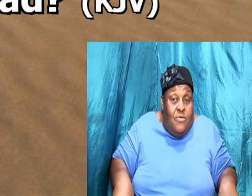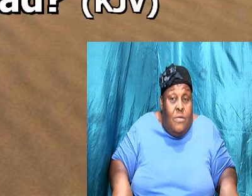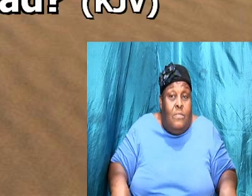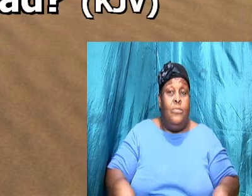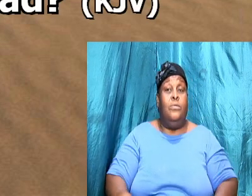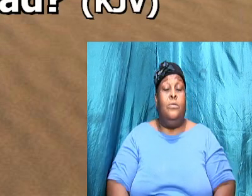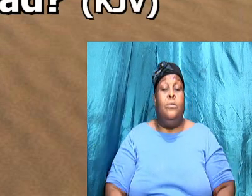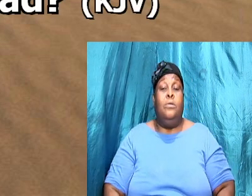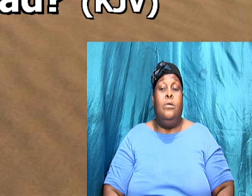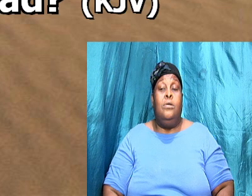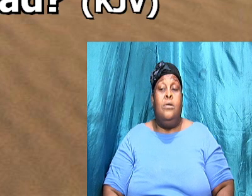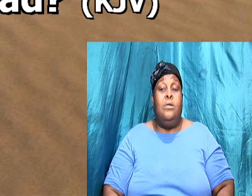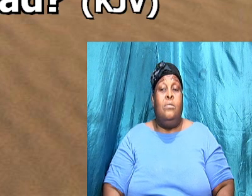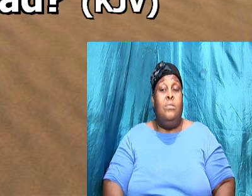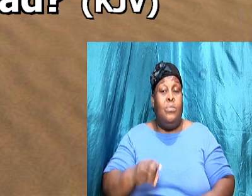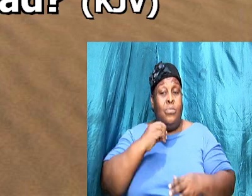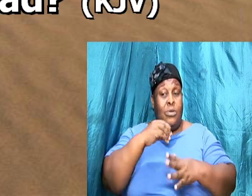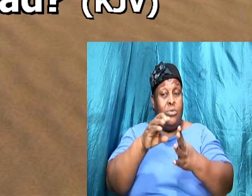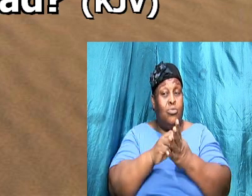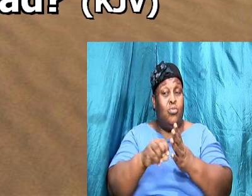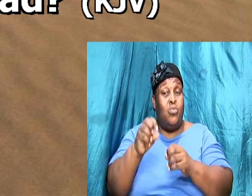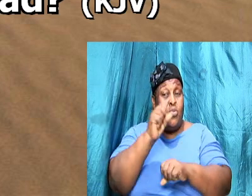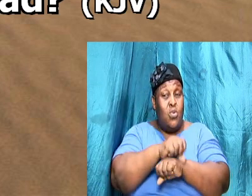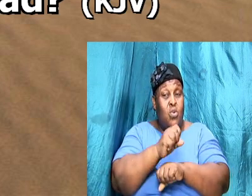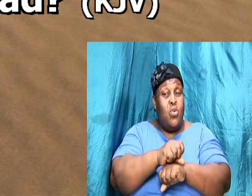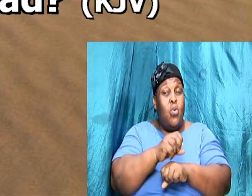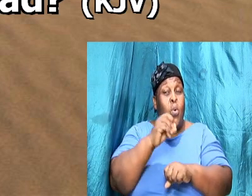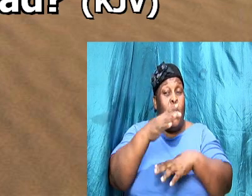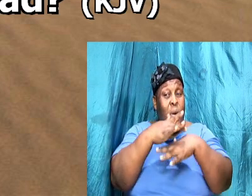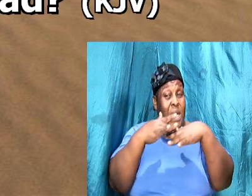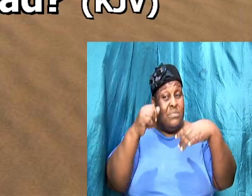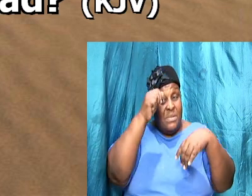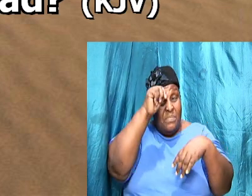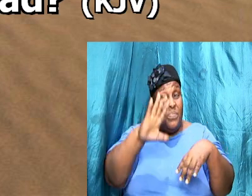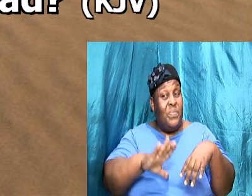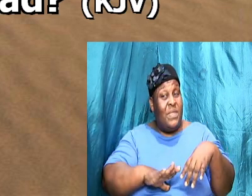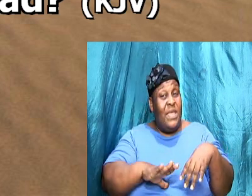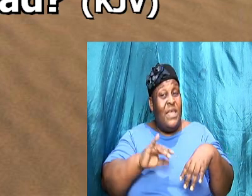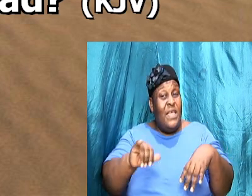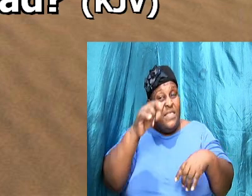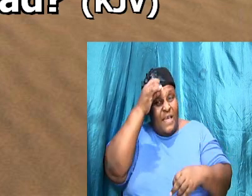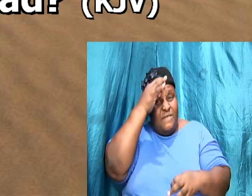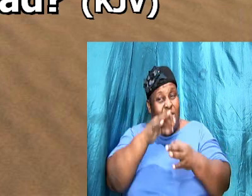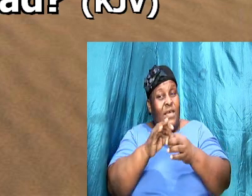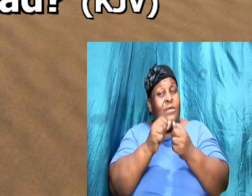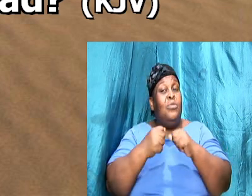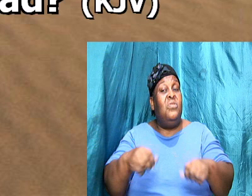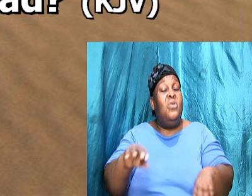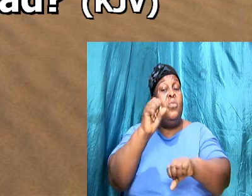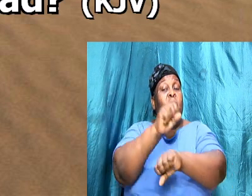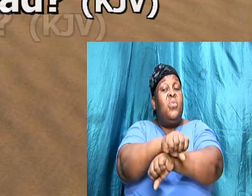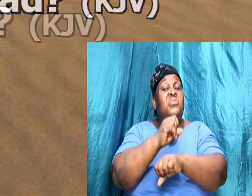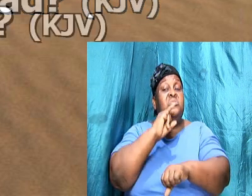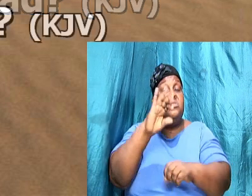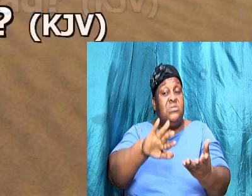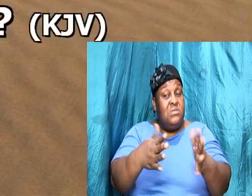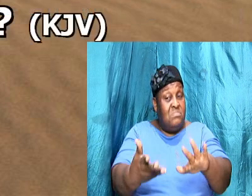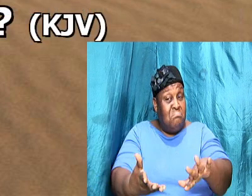but will thou know oh vain man that faith without works is dead